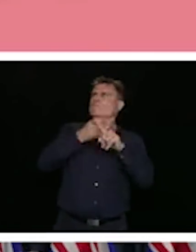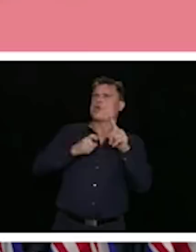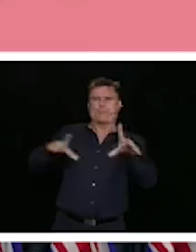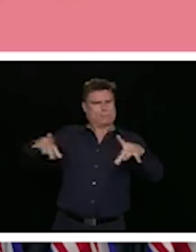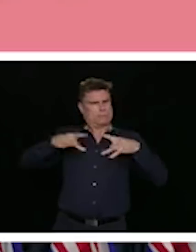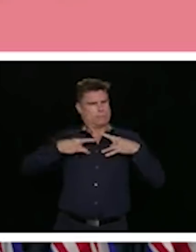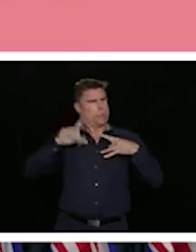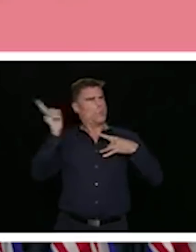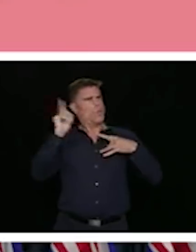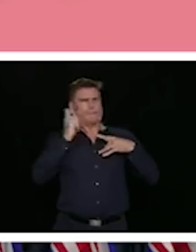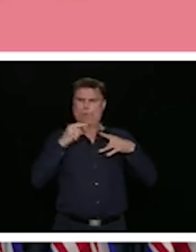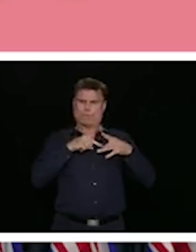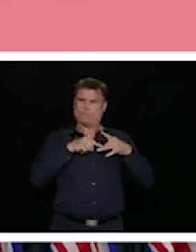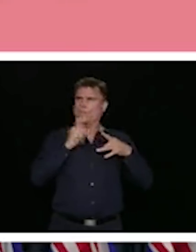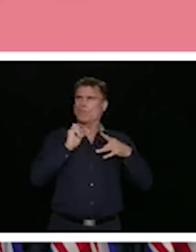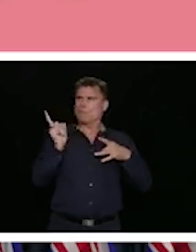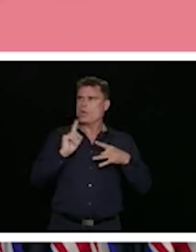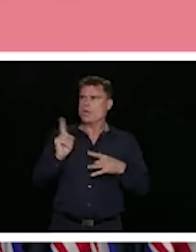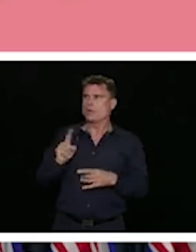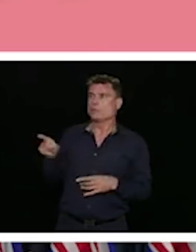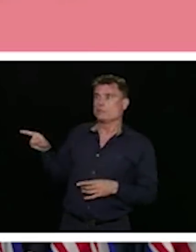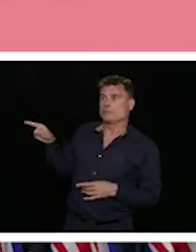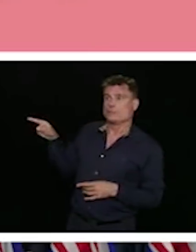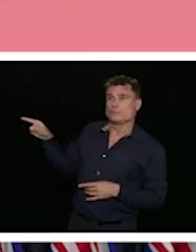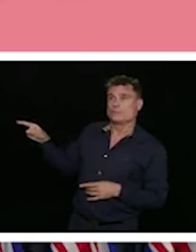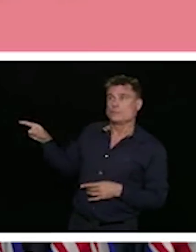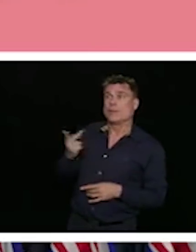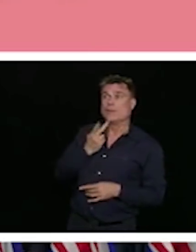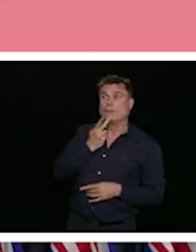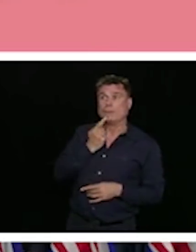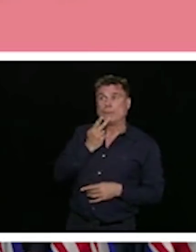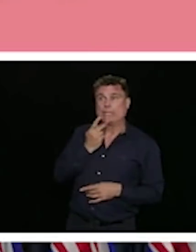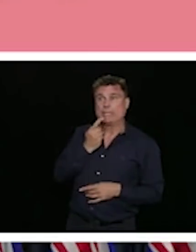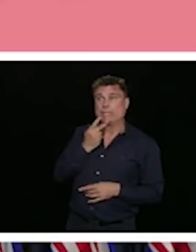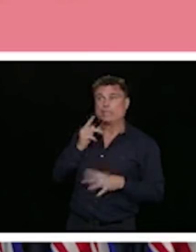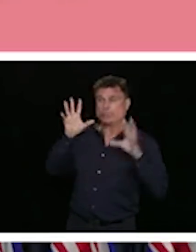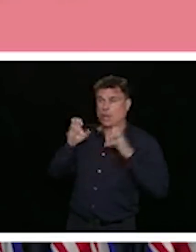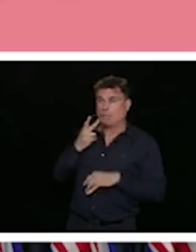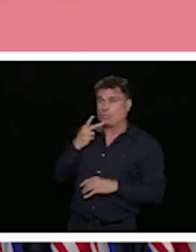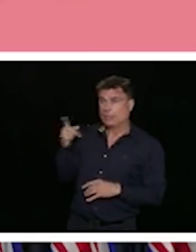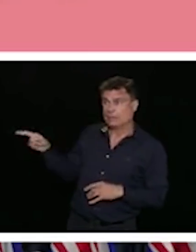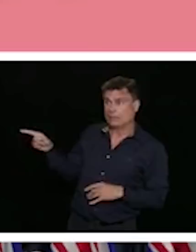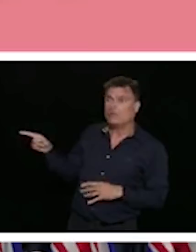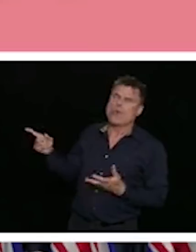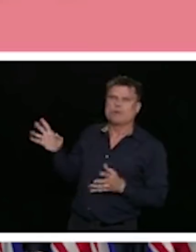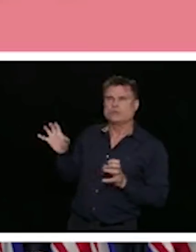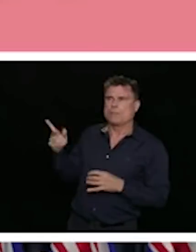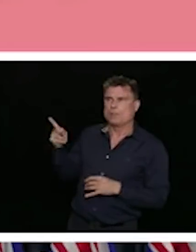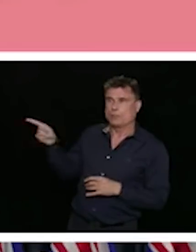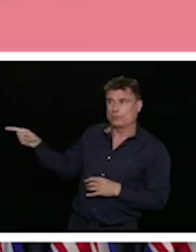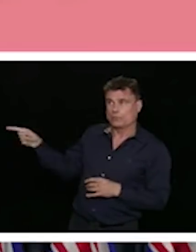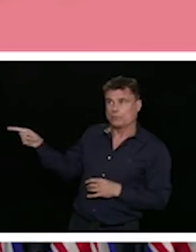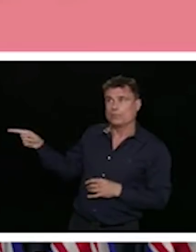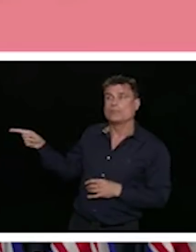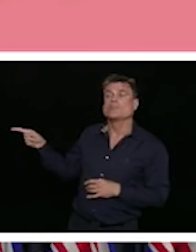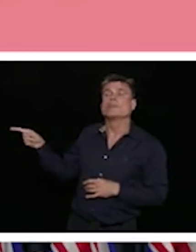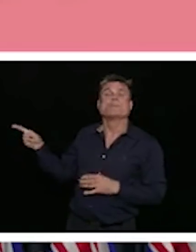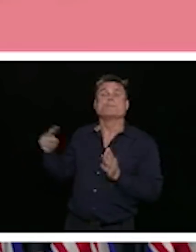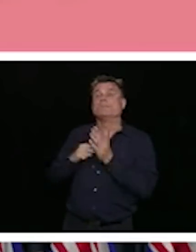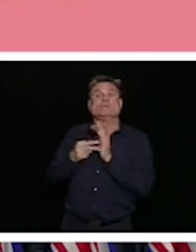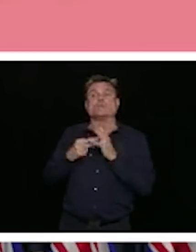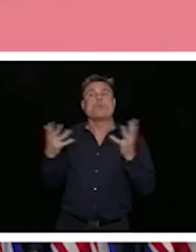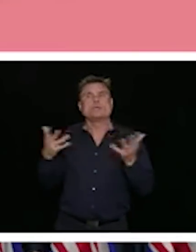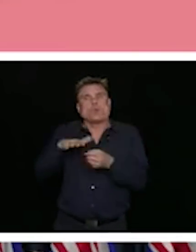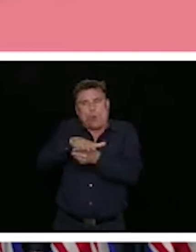people have been linked to in terms of where they probably got their infection. And that is the work of the case and